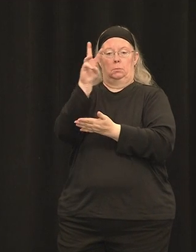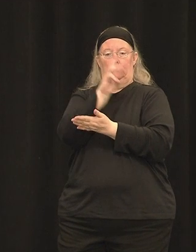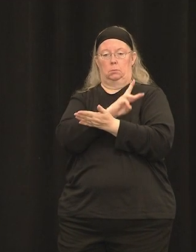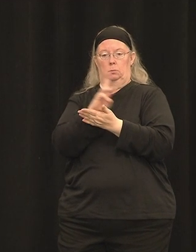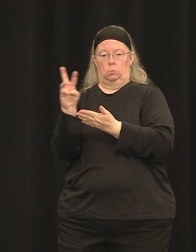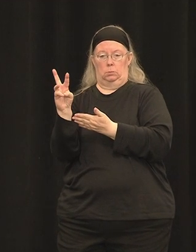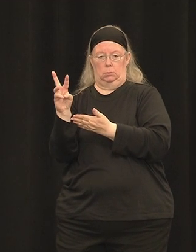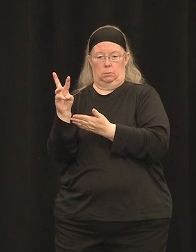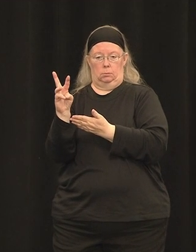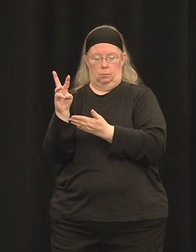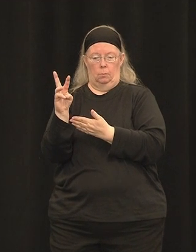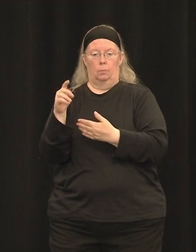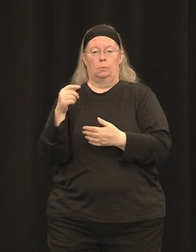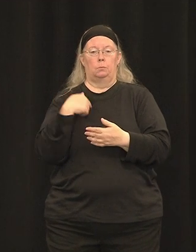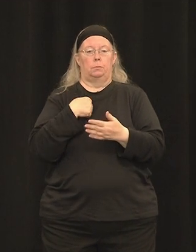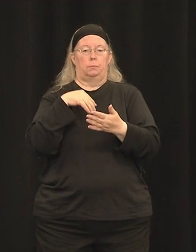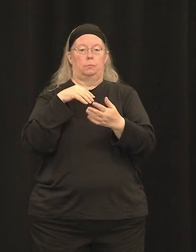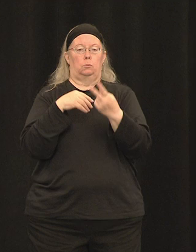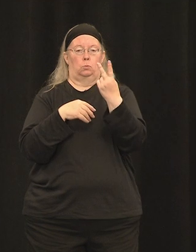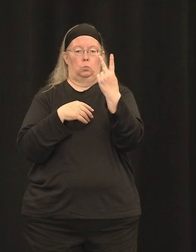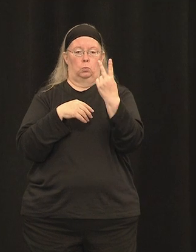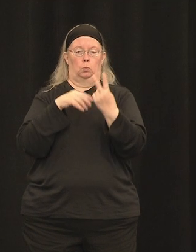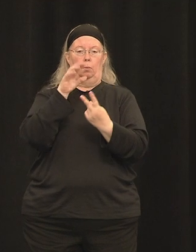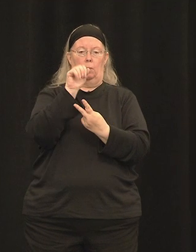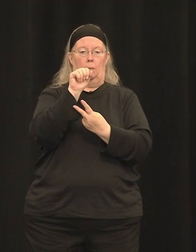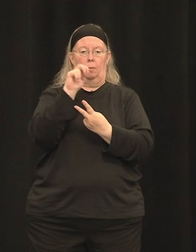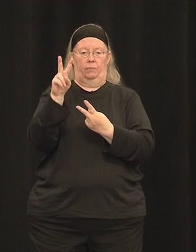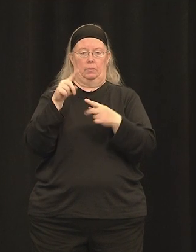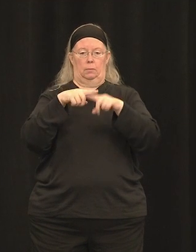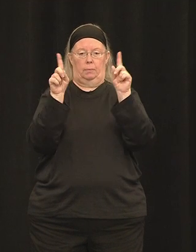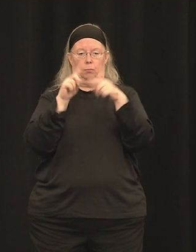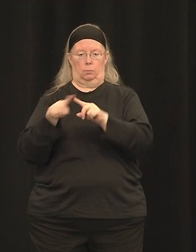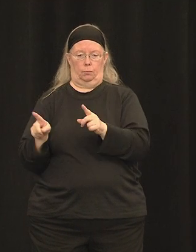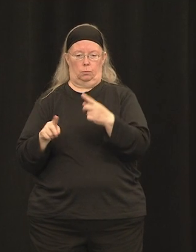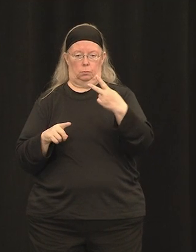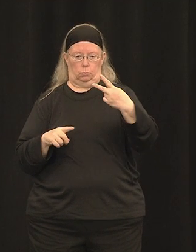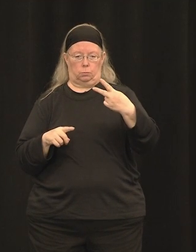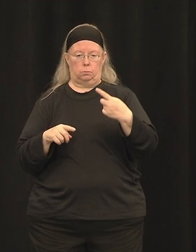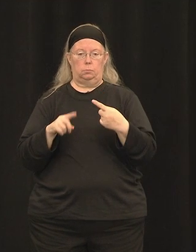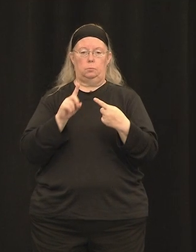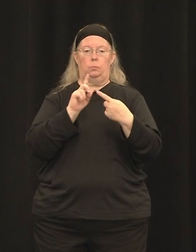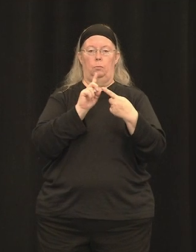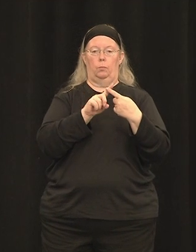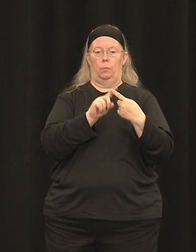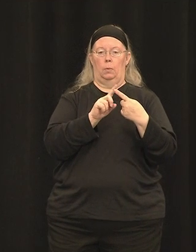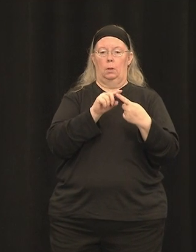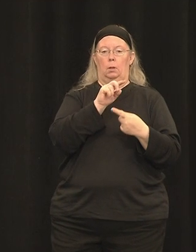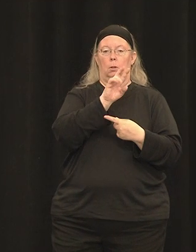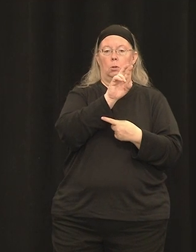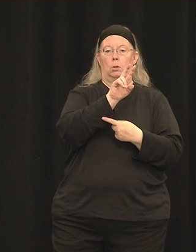get into today. But we delivered two 75 microliter subretinal blebs to these monkeys.